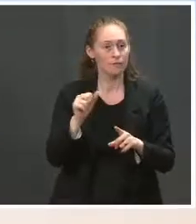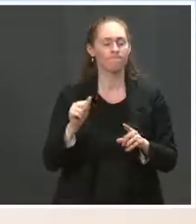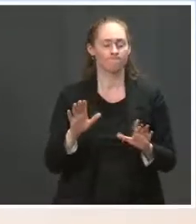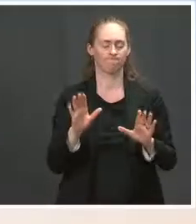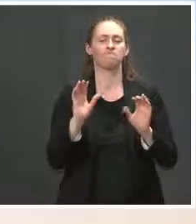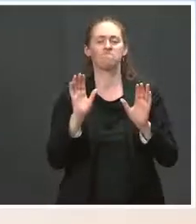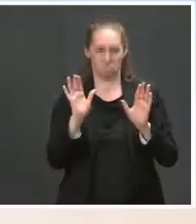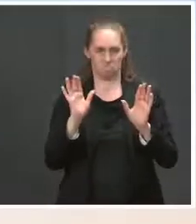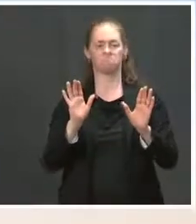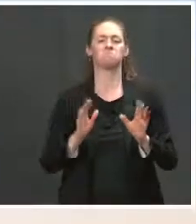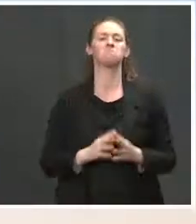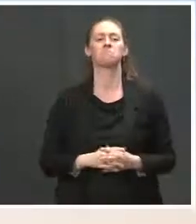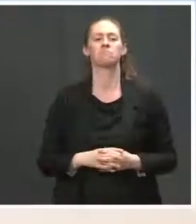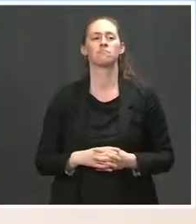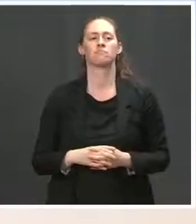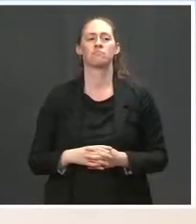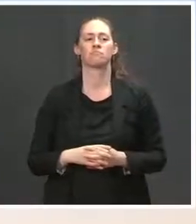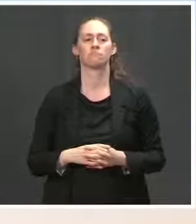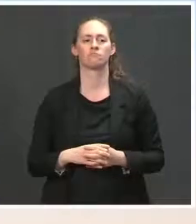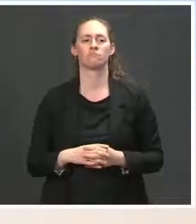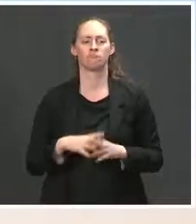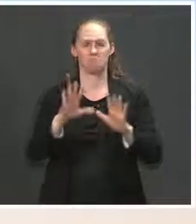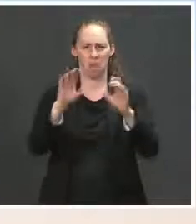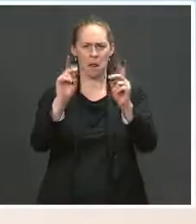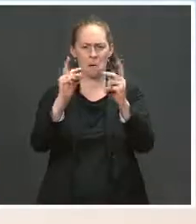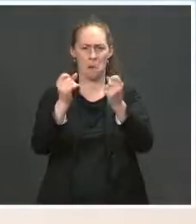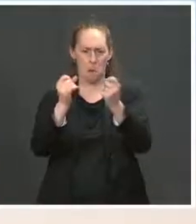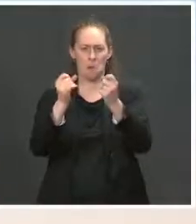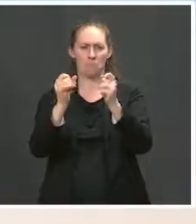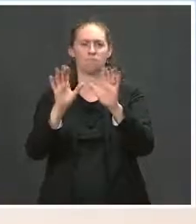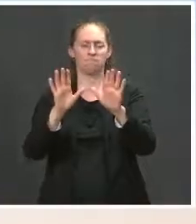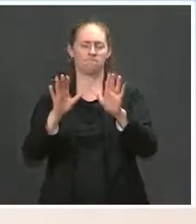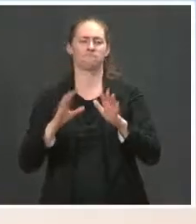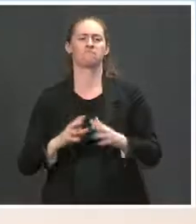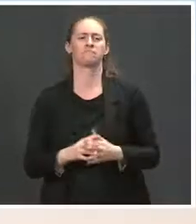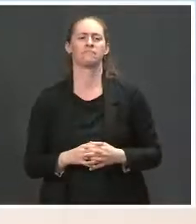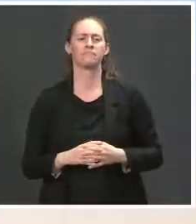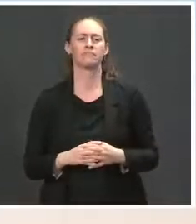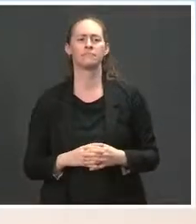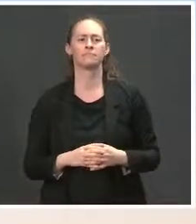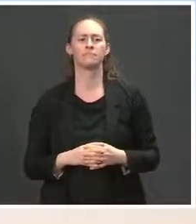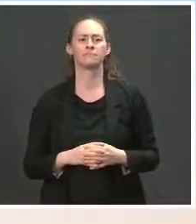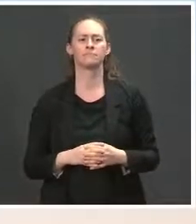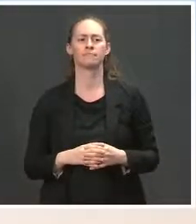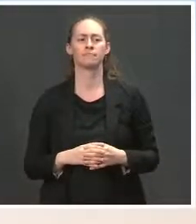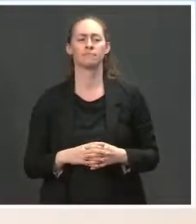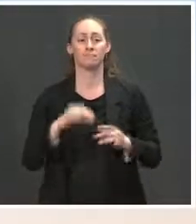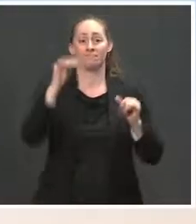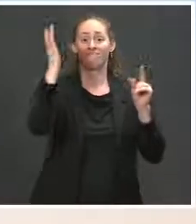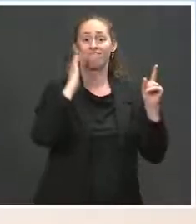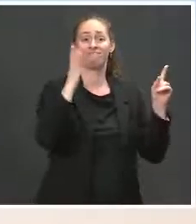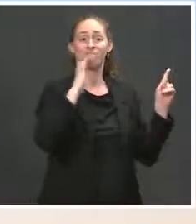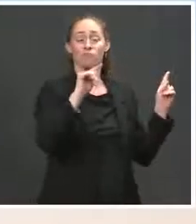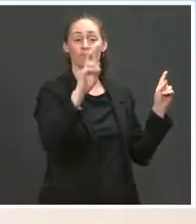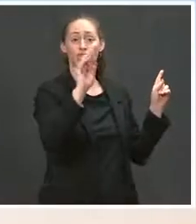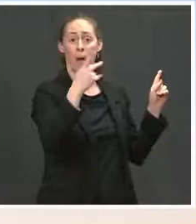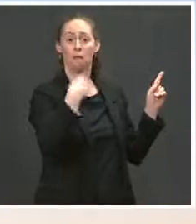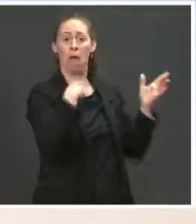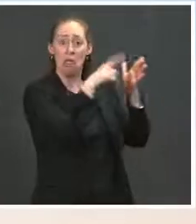take some pressure off of the, or take some criticism off of the former administration, there are a limited number of